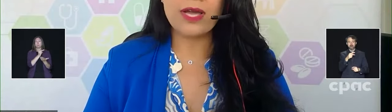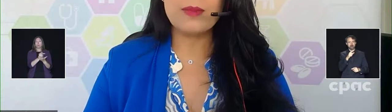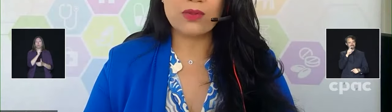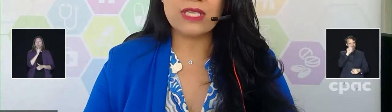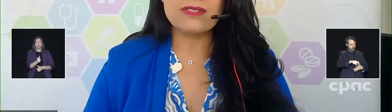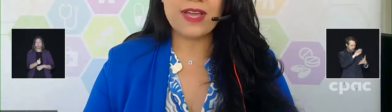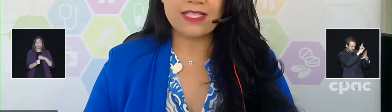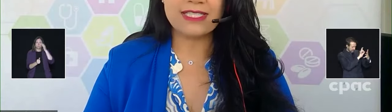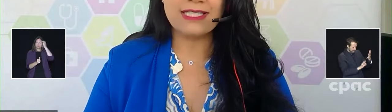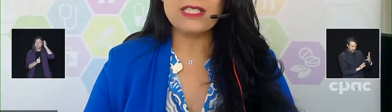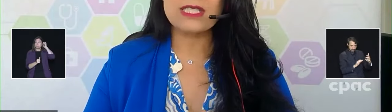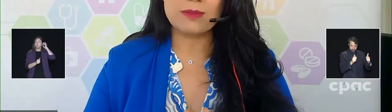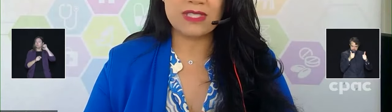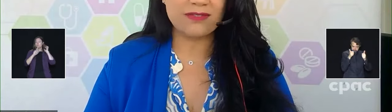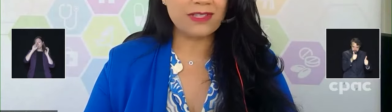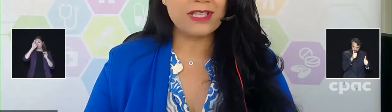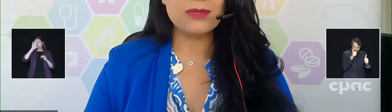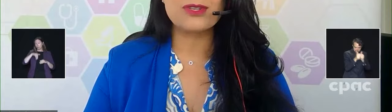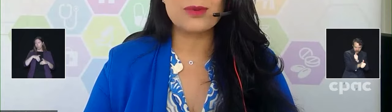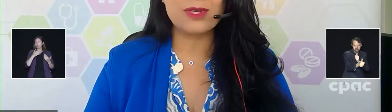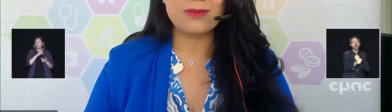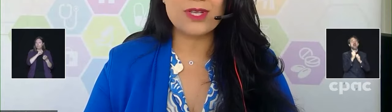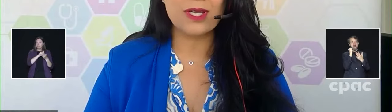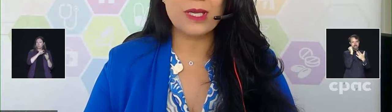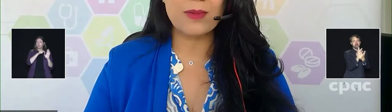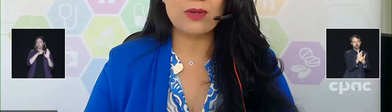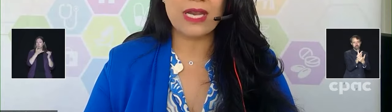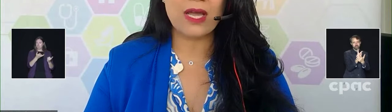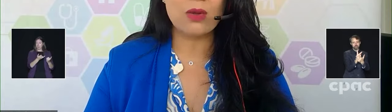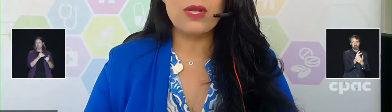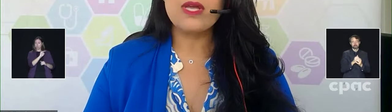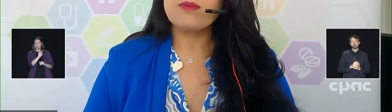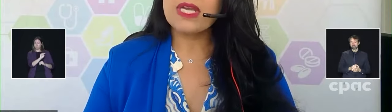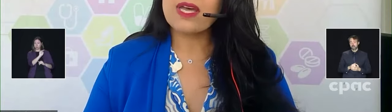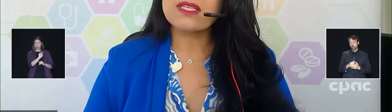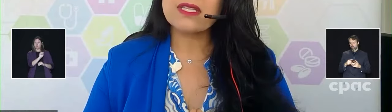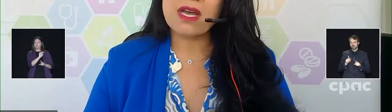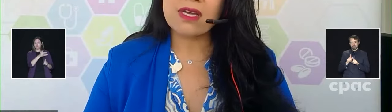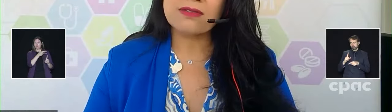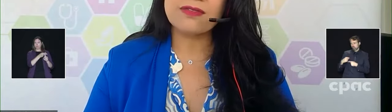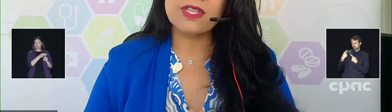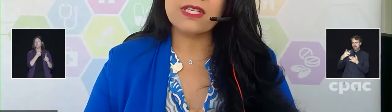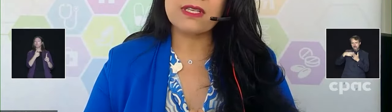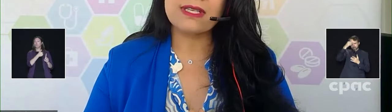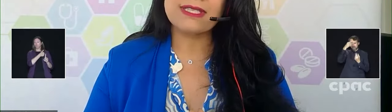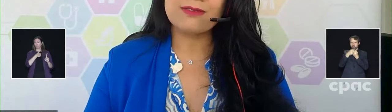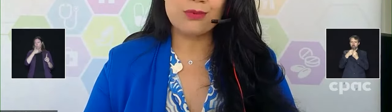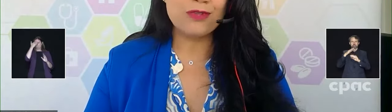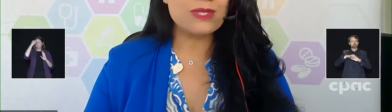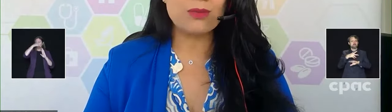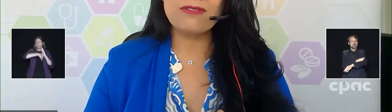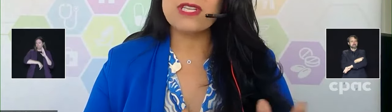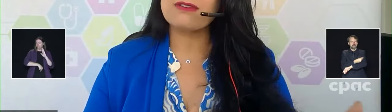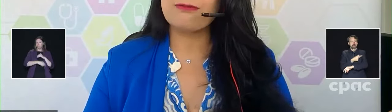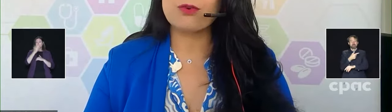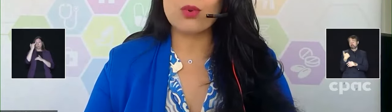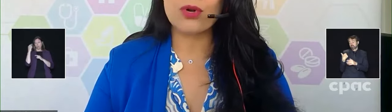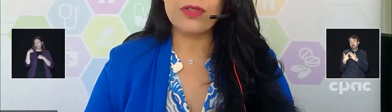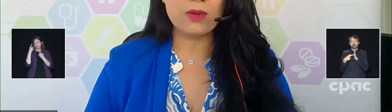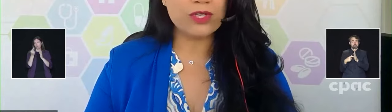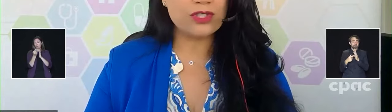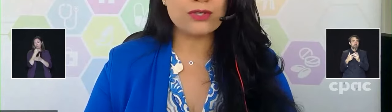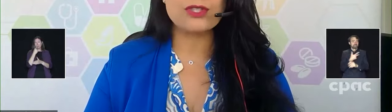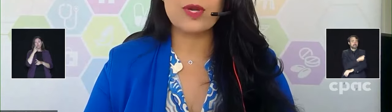a lot about these vaccines, specifically the Moderna one that we're talking about now because of the reviews that we've done